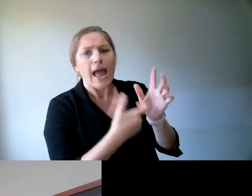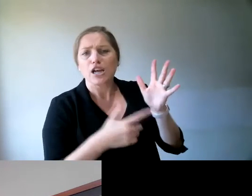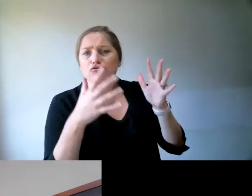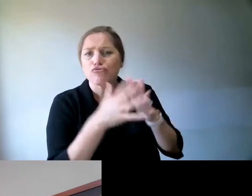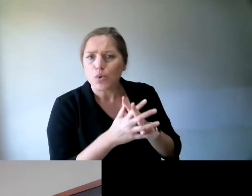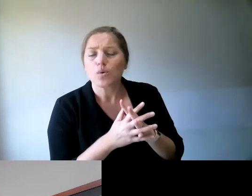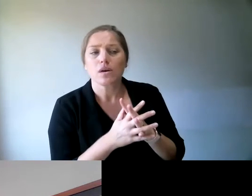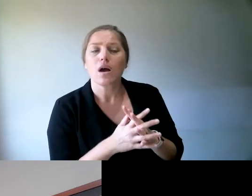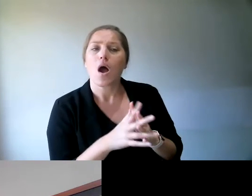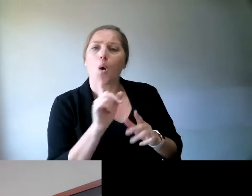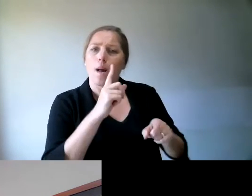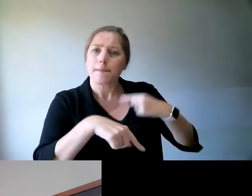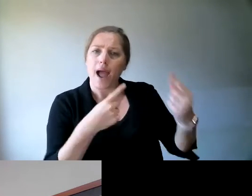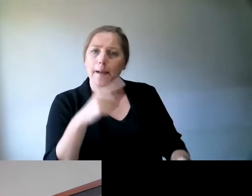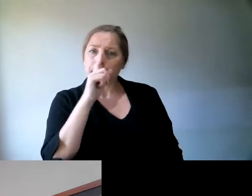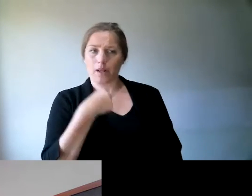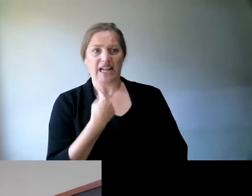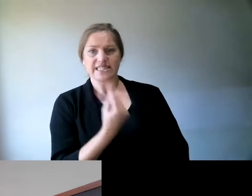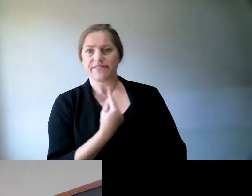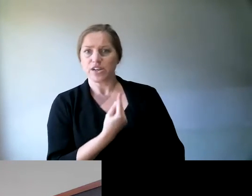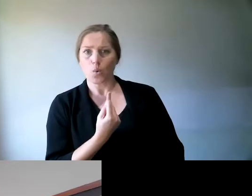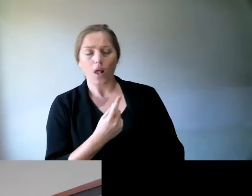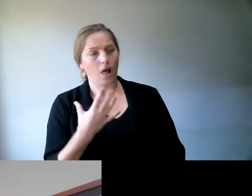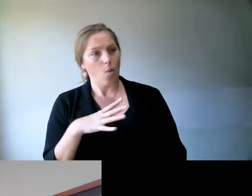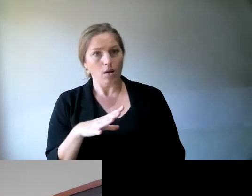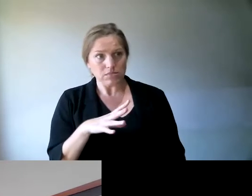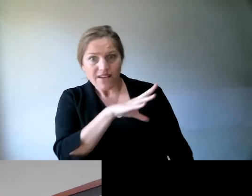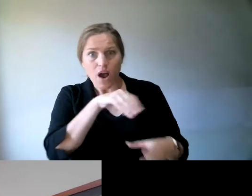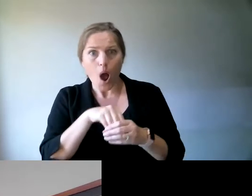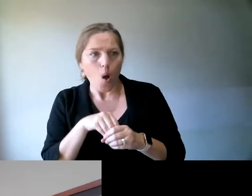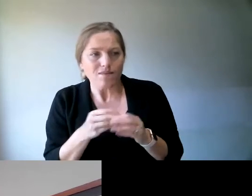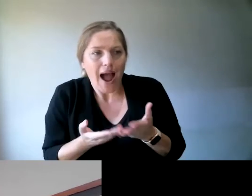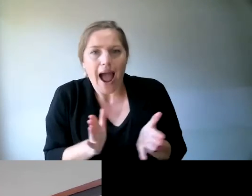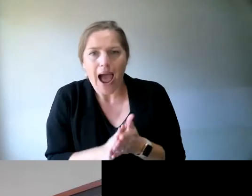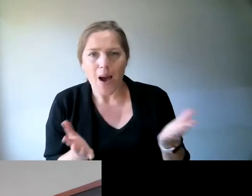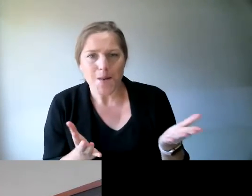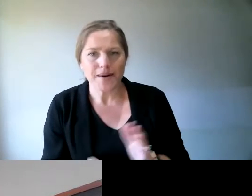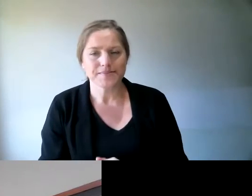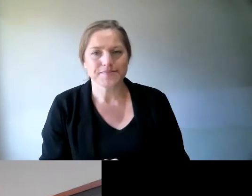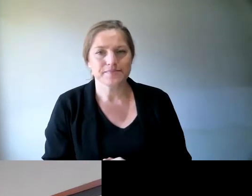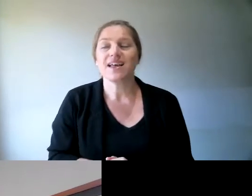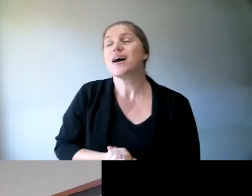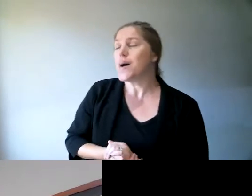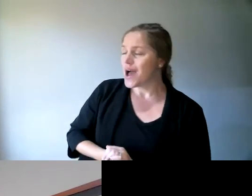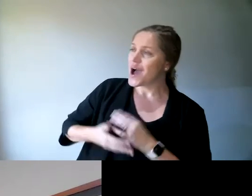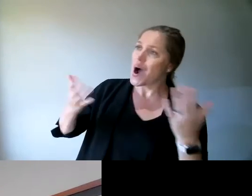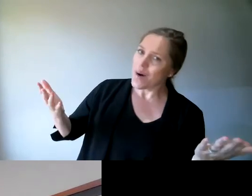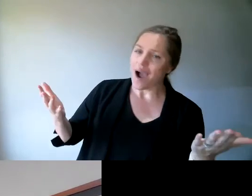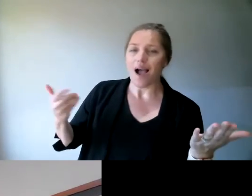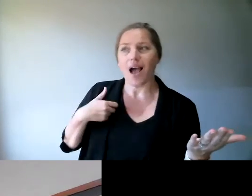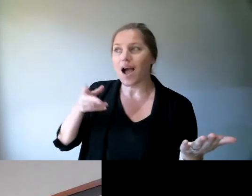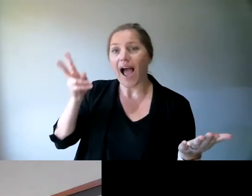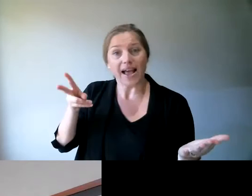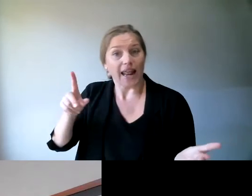their own right want to get involved and do their bit to support the campaign, what could they do? Well, once again, as a result of